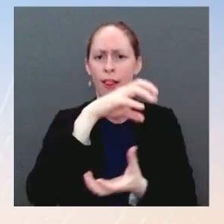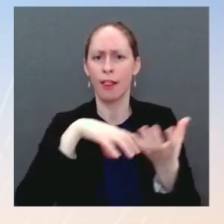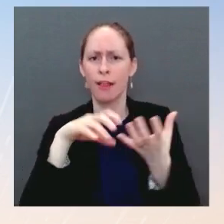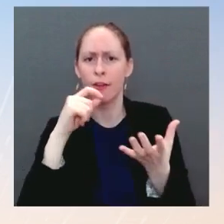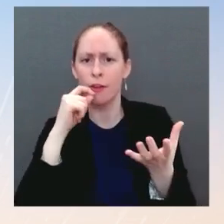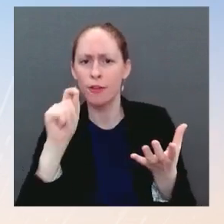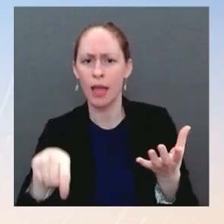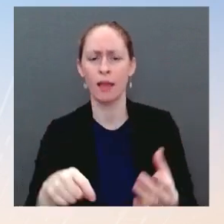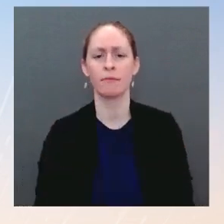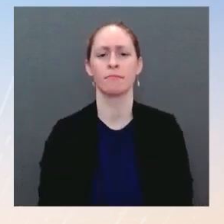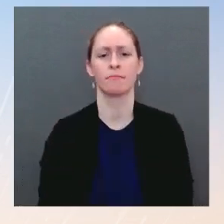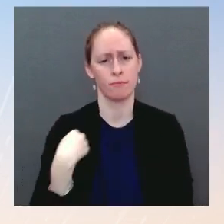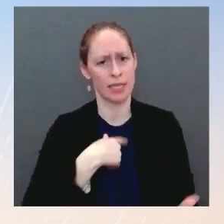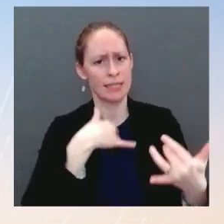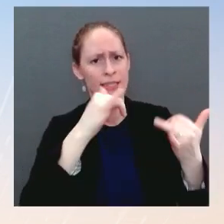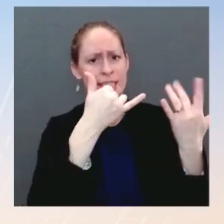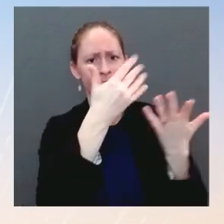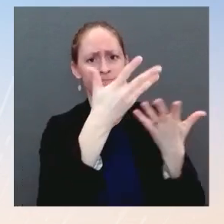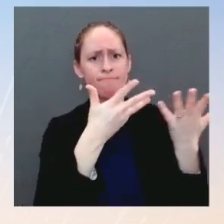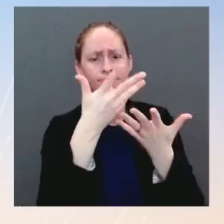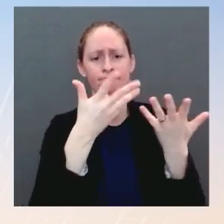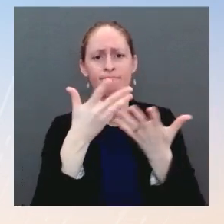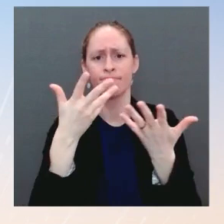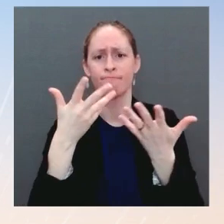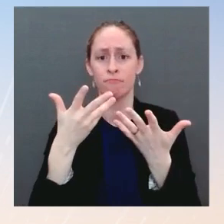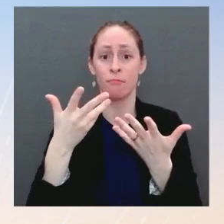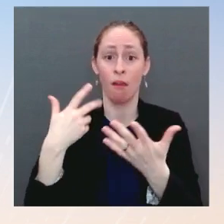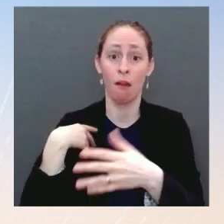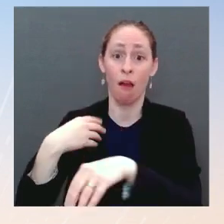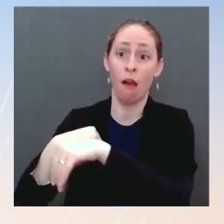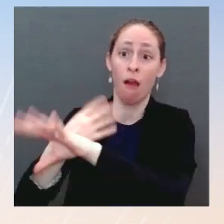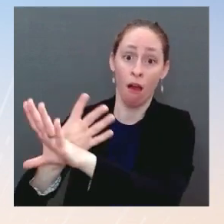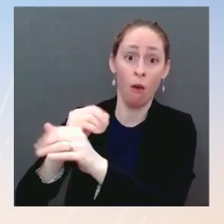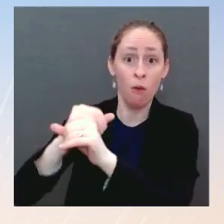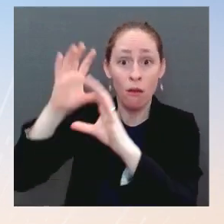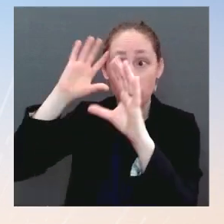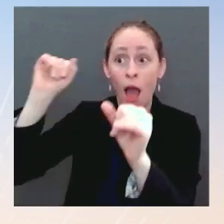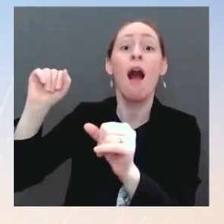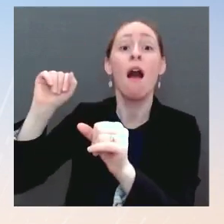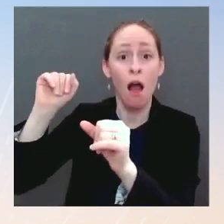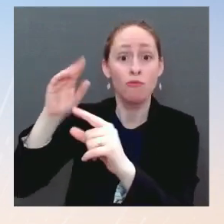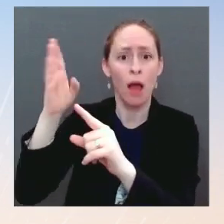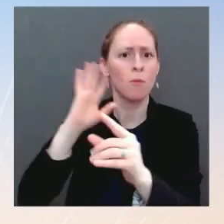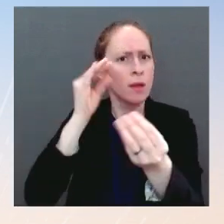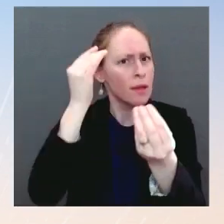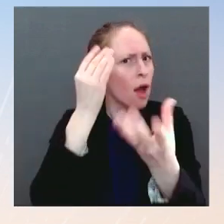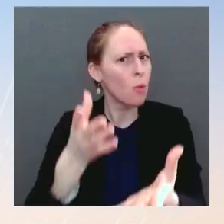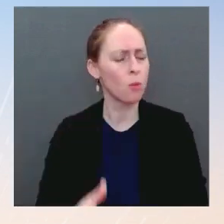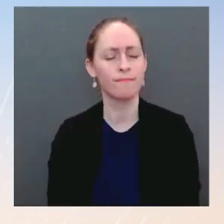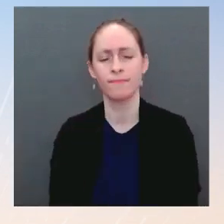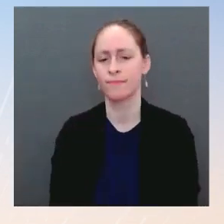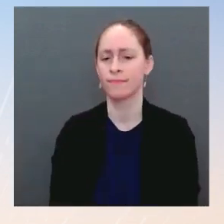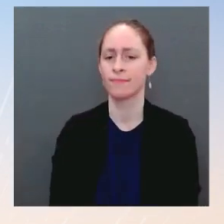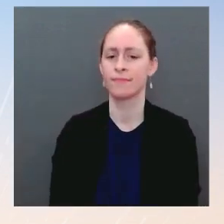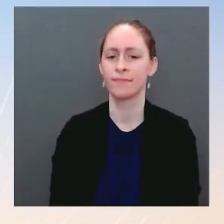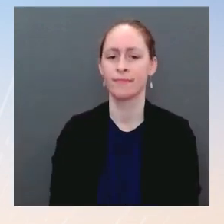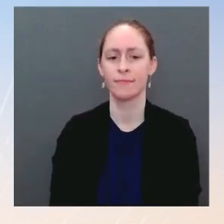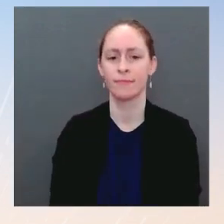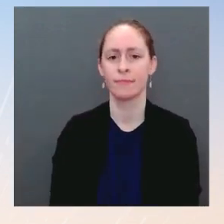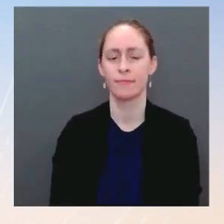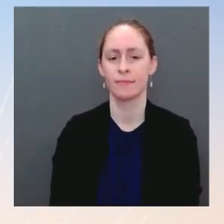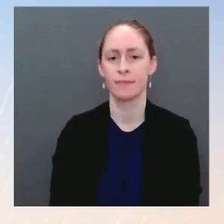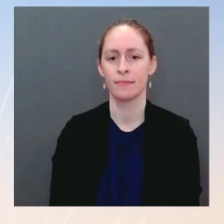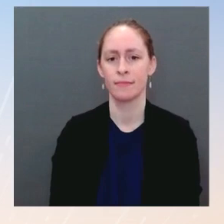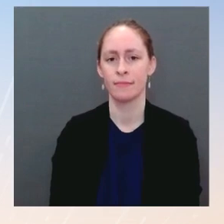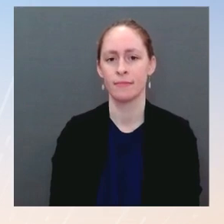President, we'll let you know. Go ahead. I think we're moving on. Go ahead. The Thank you, Jen. My question is more on the human element of what's happening in Ukraine. Ms. Yeah. The In 2014,